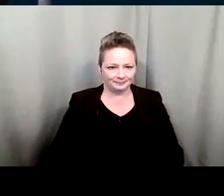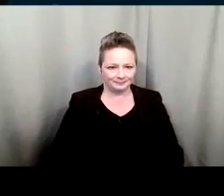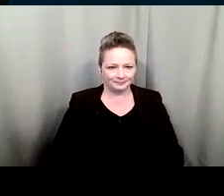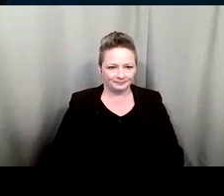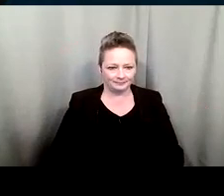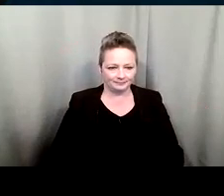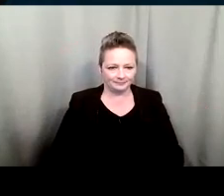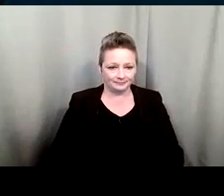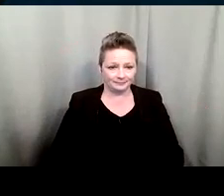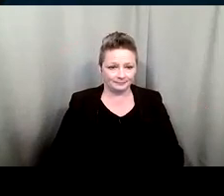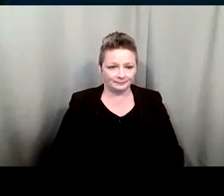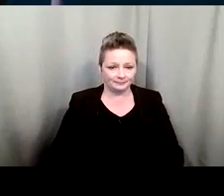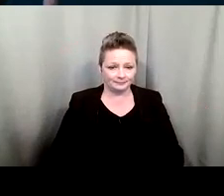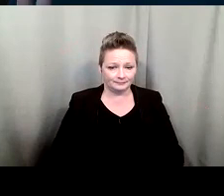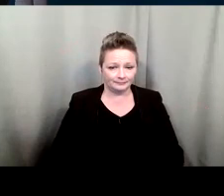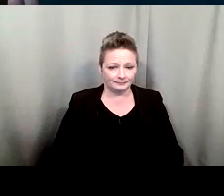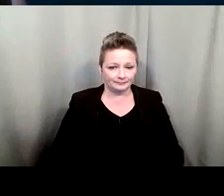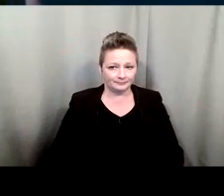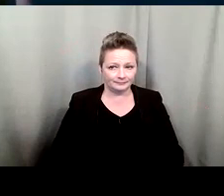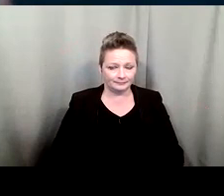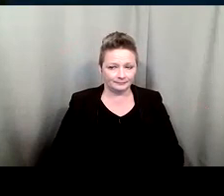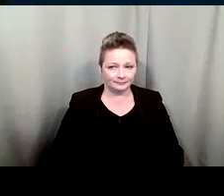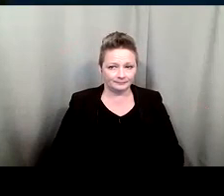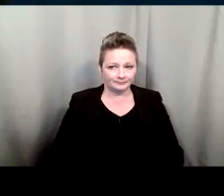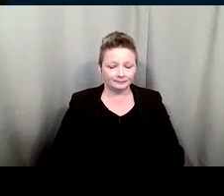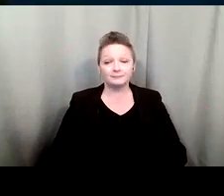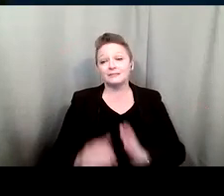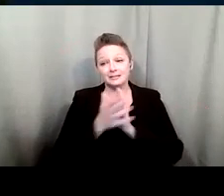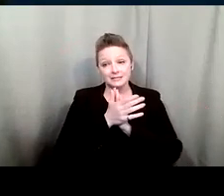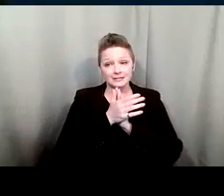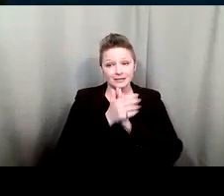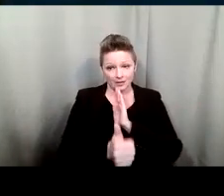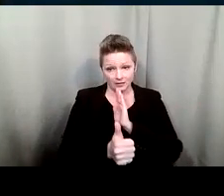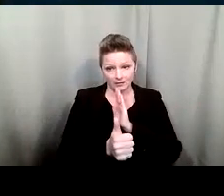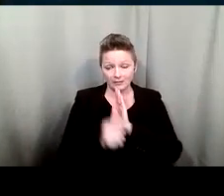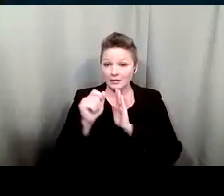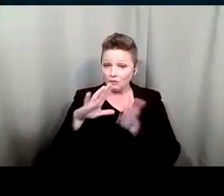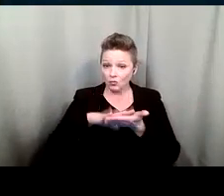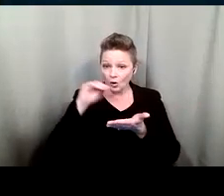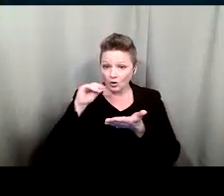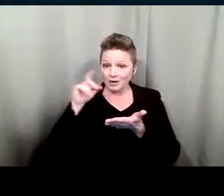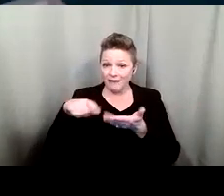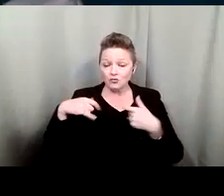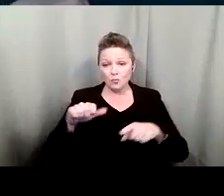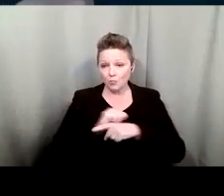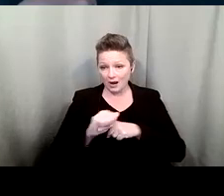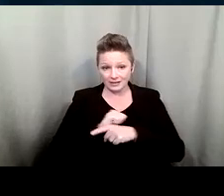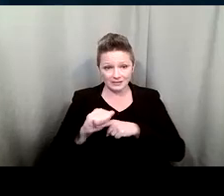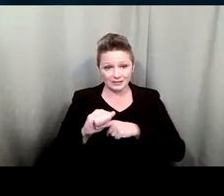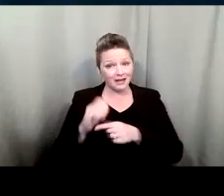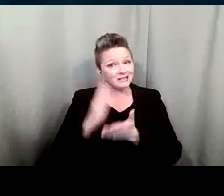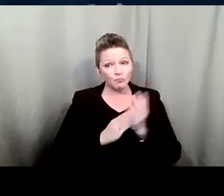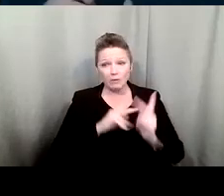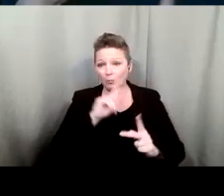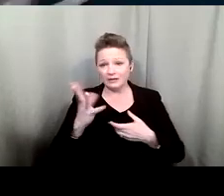It's a skill that if you learn it, it has to be practiced. And some people never have that skill